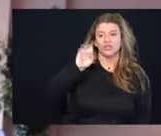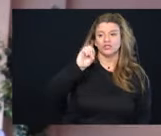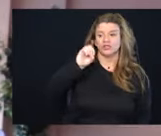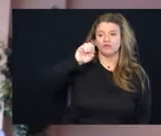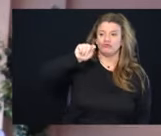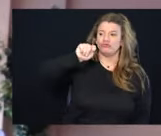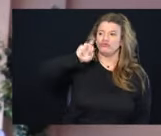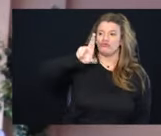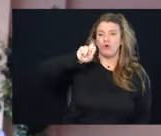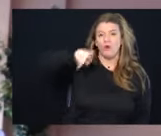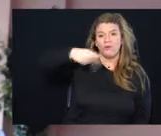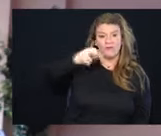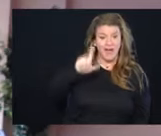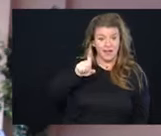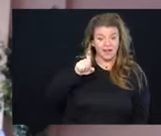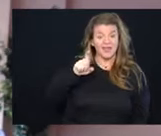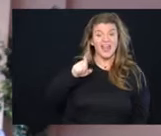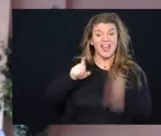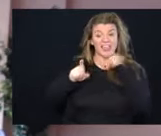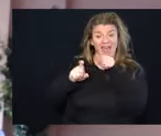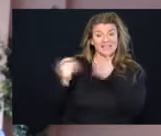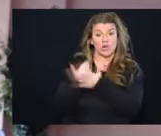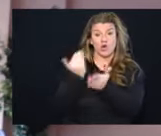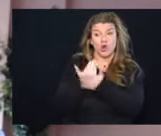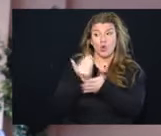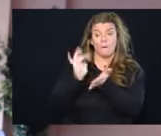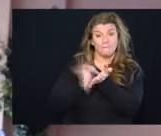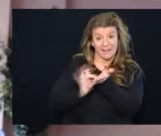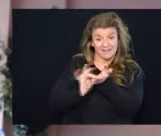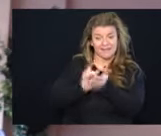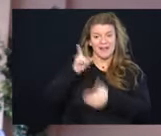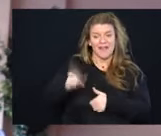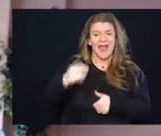antibody that does bind with, with enough